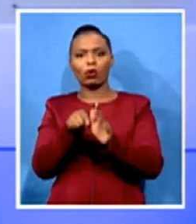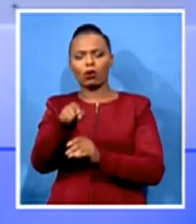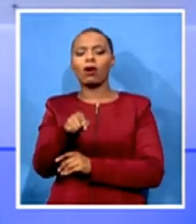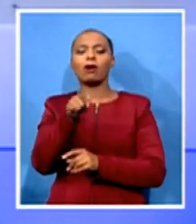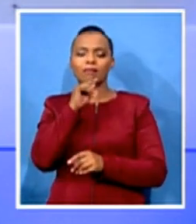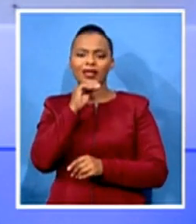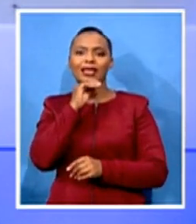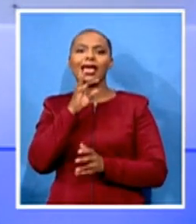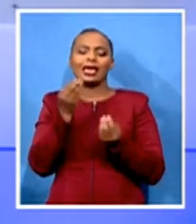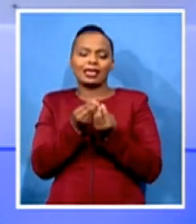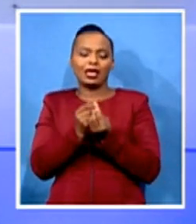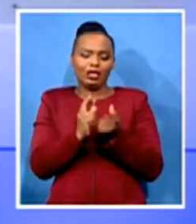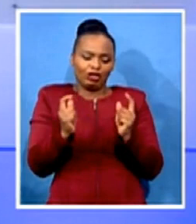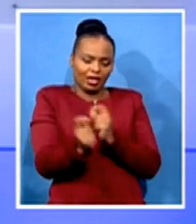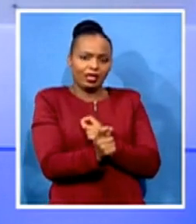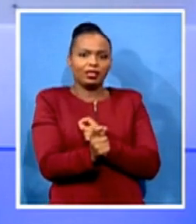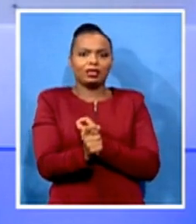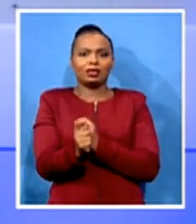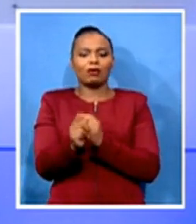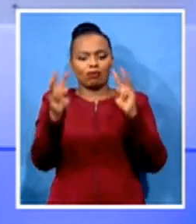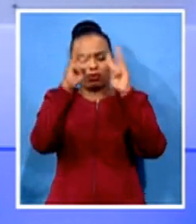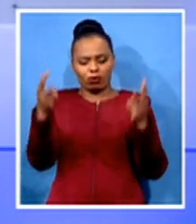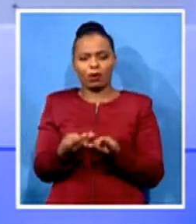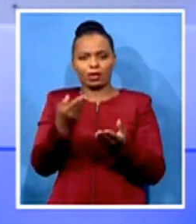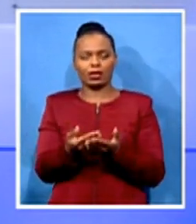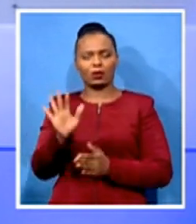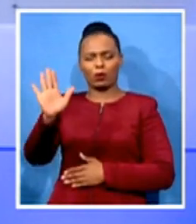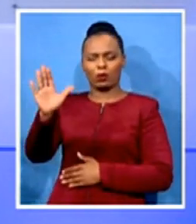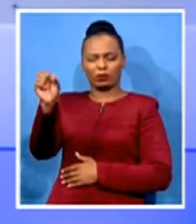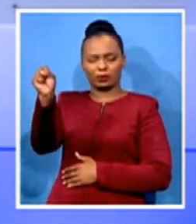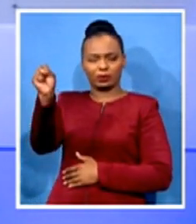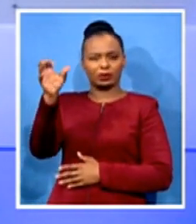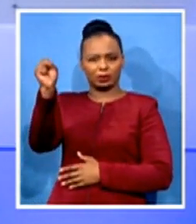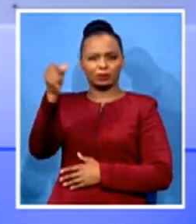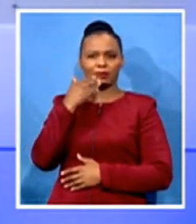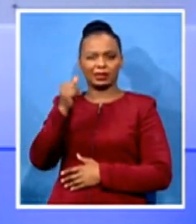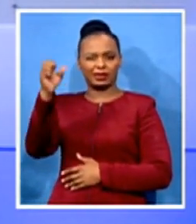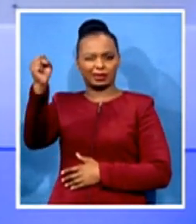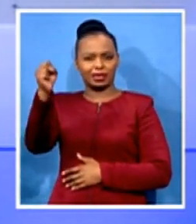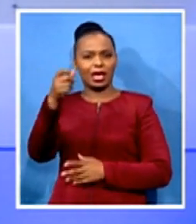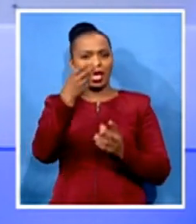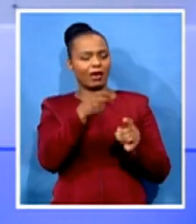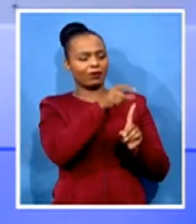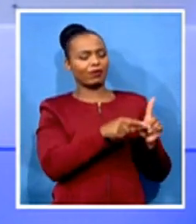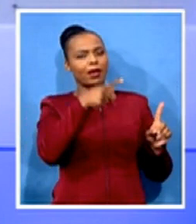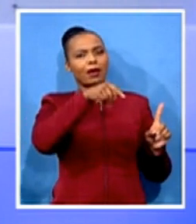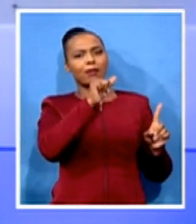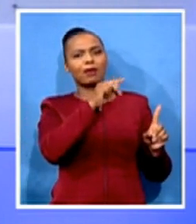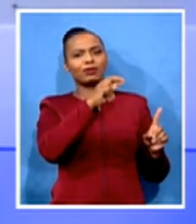thoughts there and hope to continue the conversation later on. But we have Patrick Falk holding on for us. But thank you so much for your thoughts this morning.